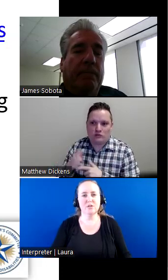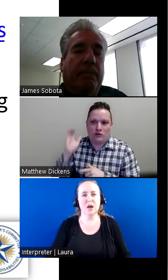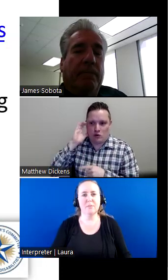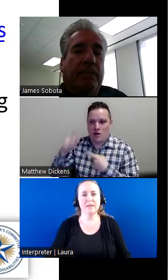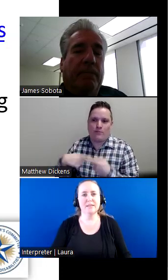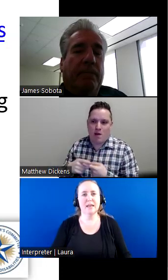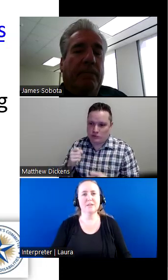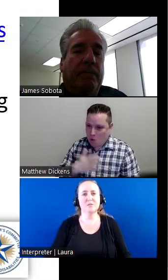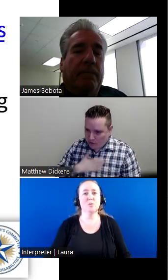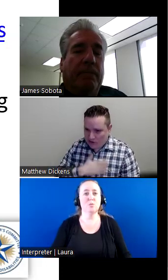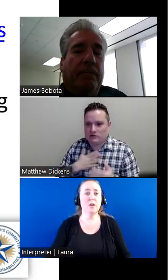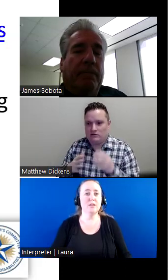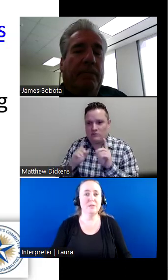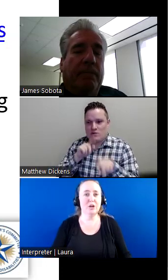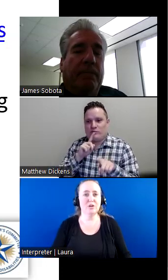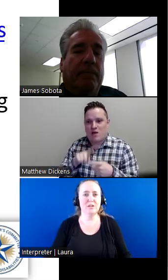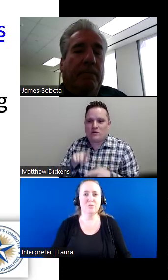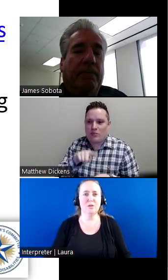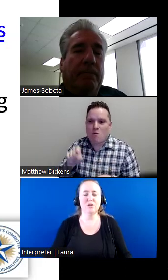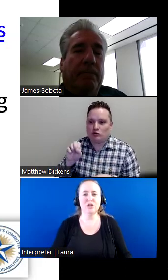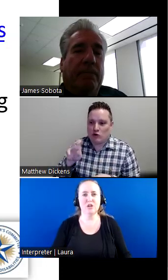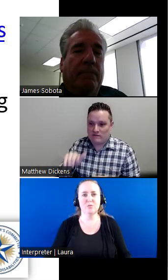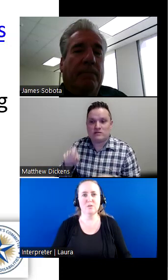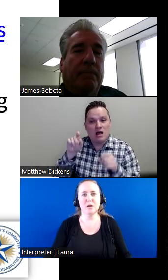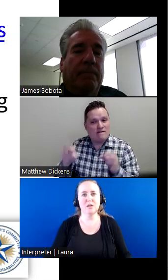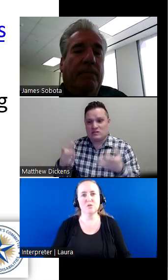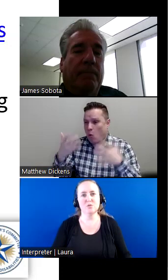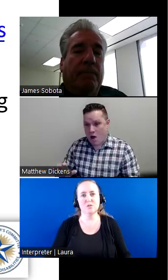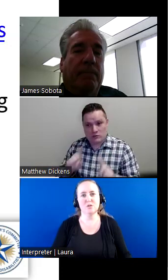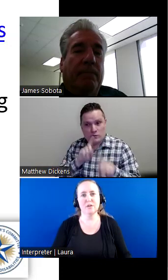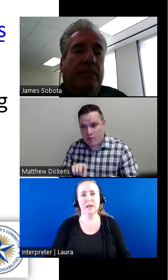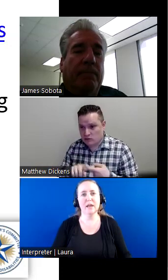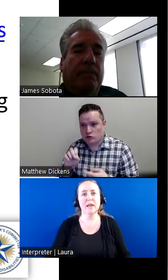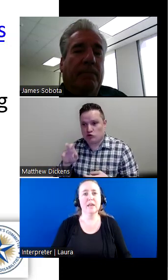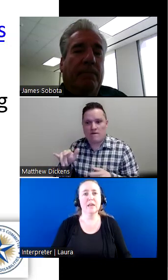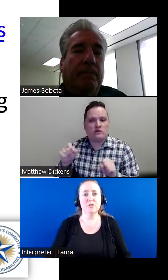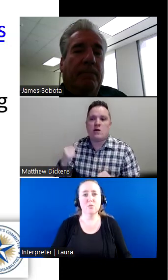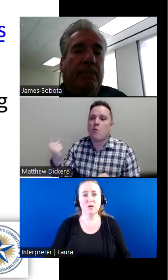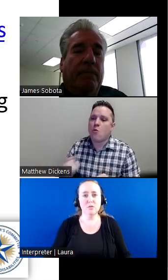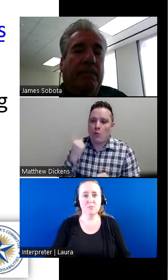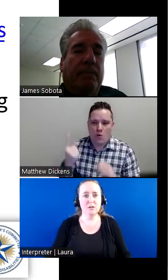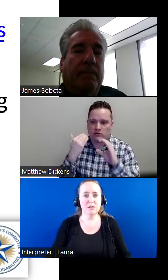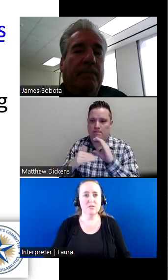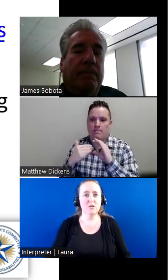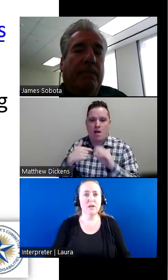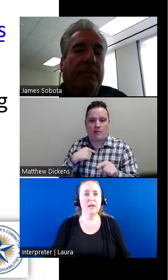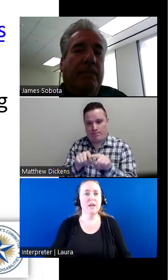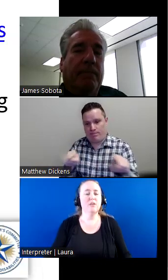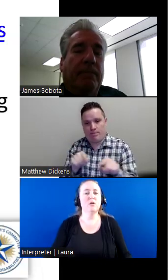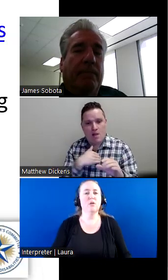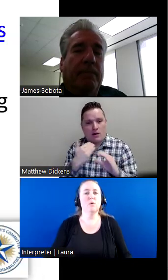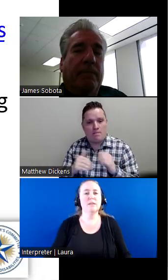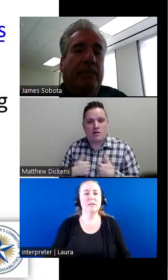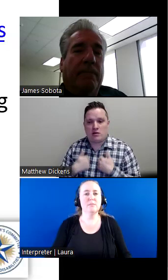ideas for topics that want to be heard and so we appreciate your response to the survey. If you don't want to respond to the survey,